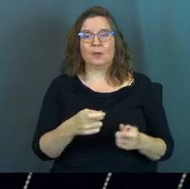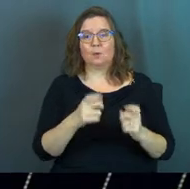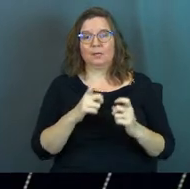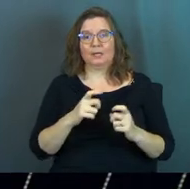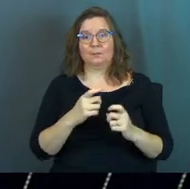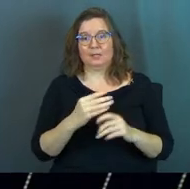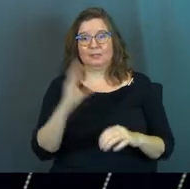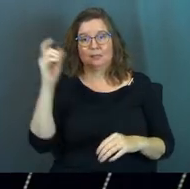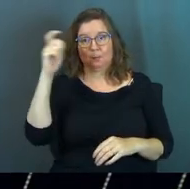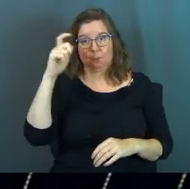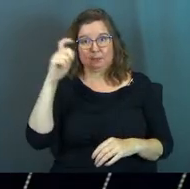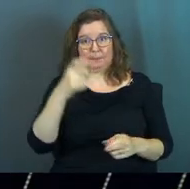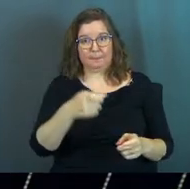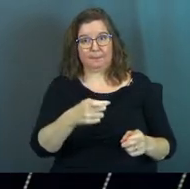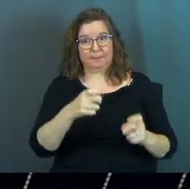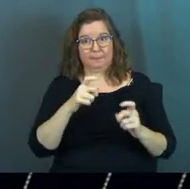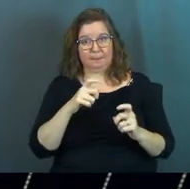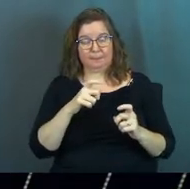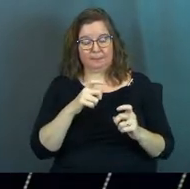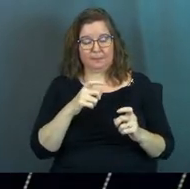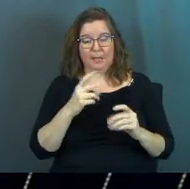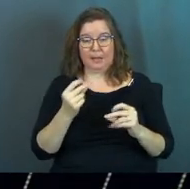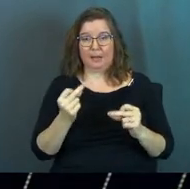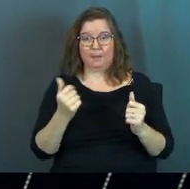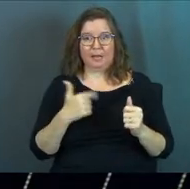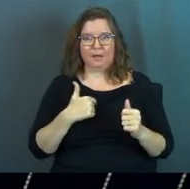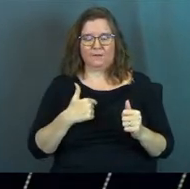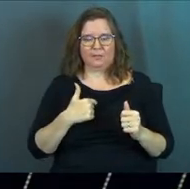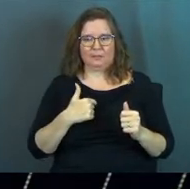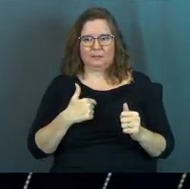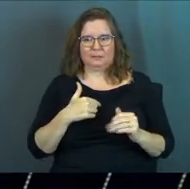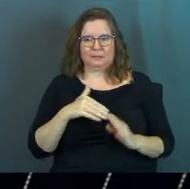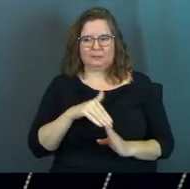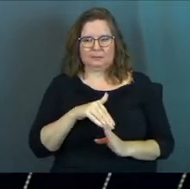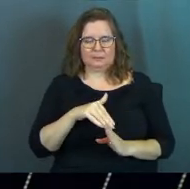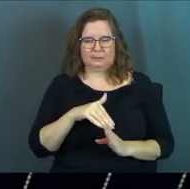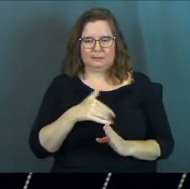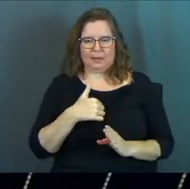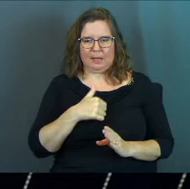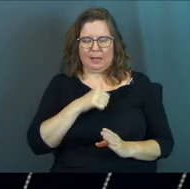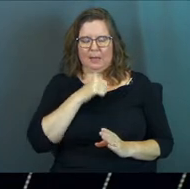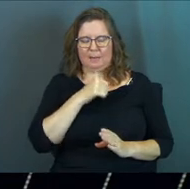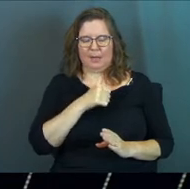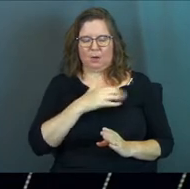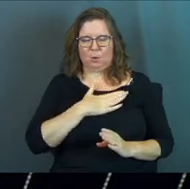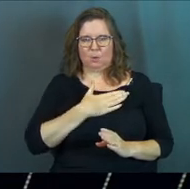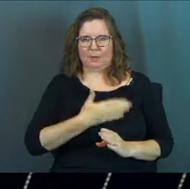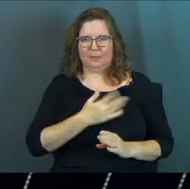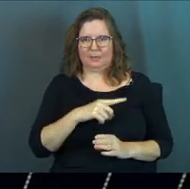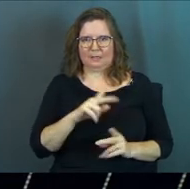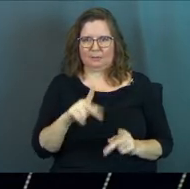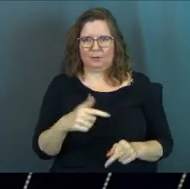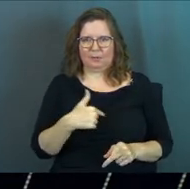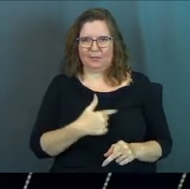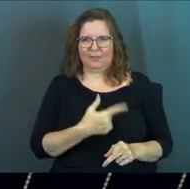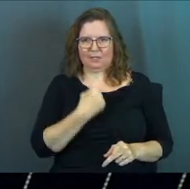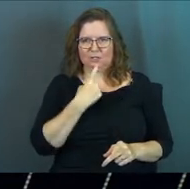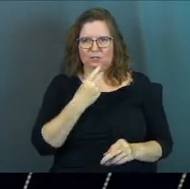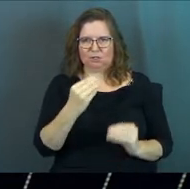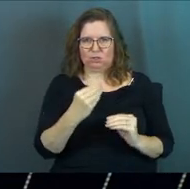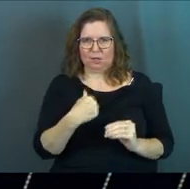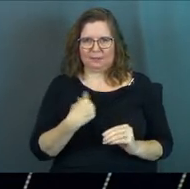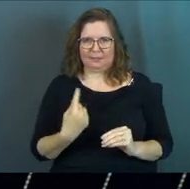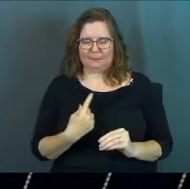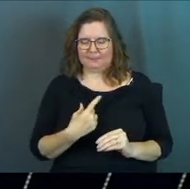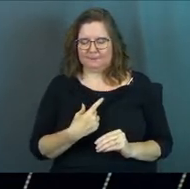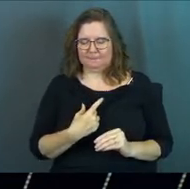give me a piece of wisdom and immediately I feel the tension. I'm not going to admit to this person that they just taught me